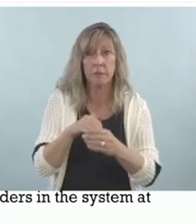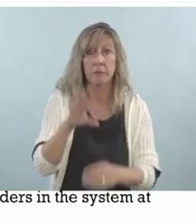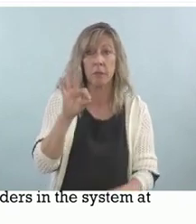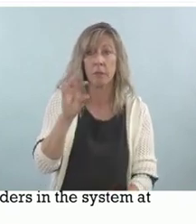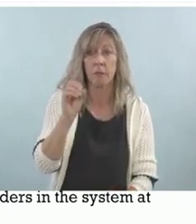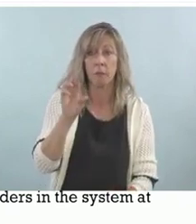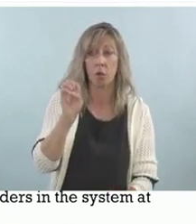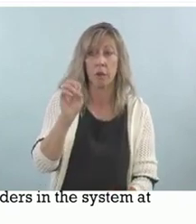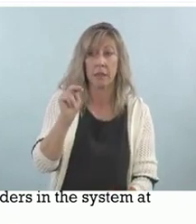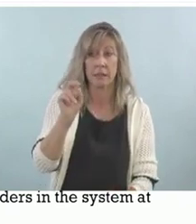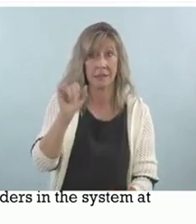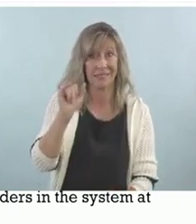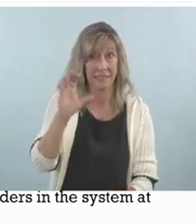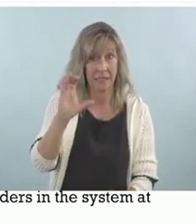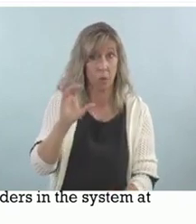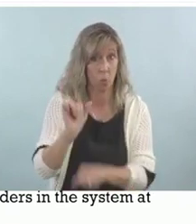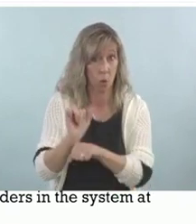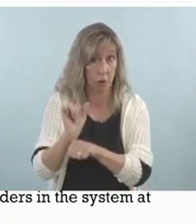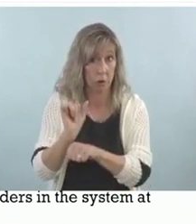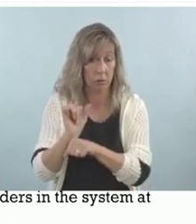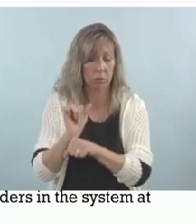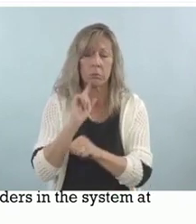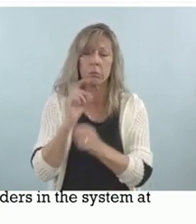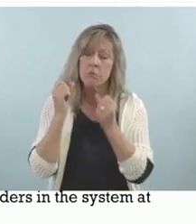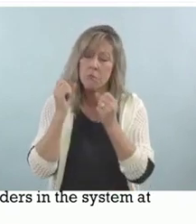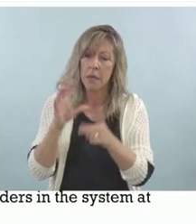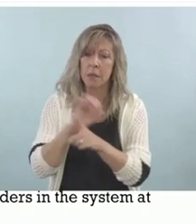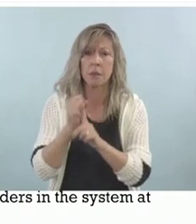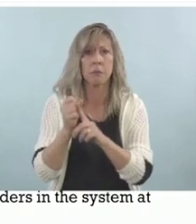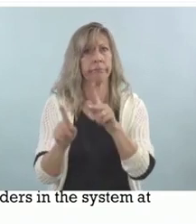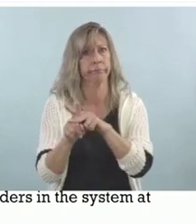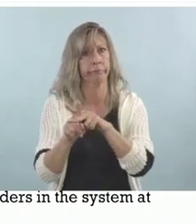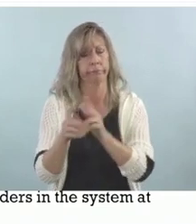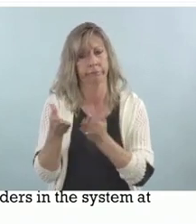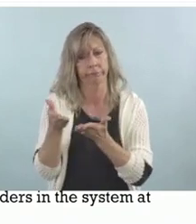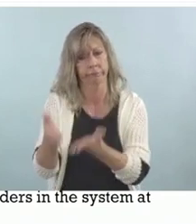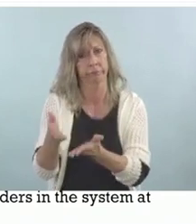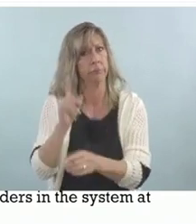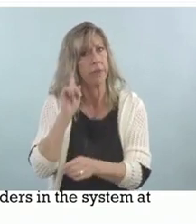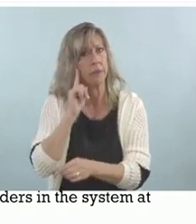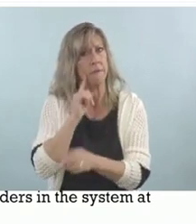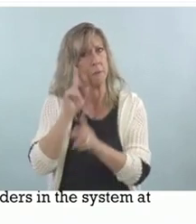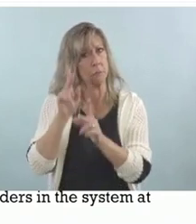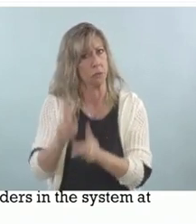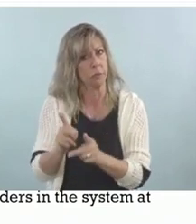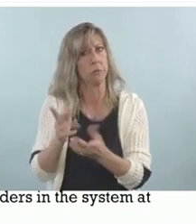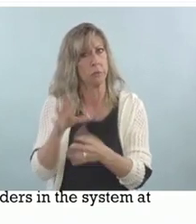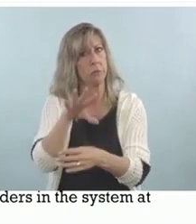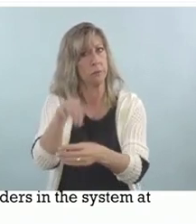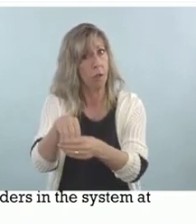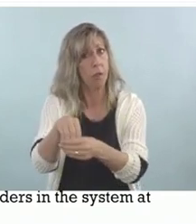a deaf person involved and the deaf person